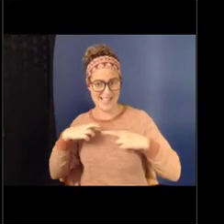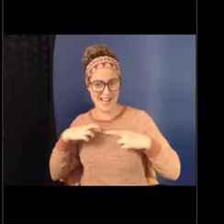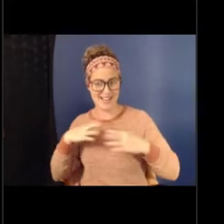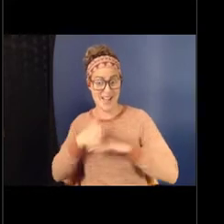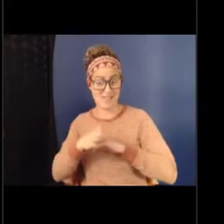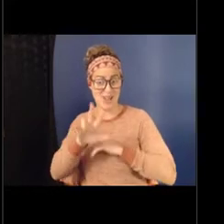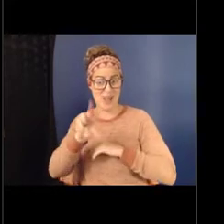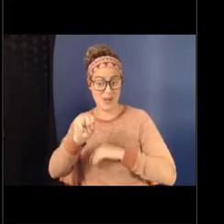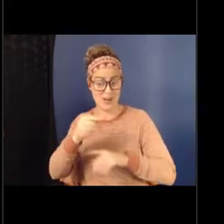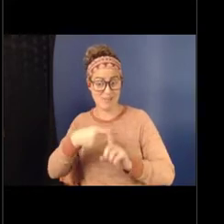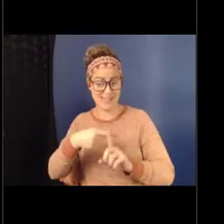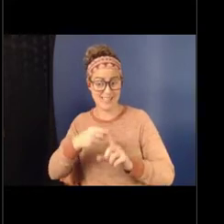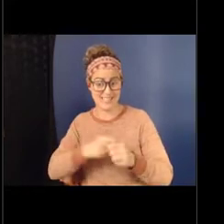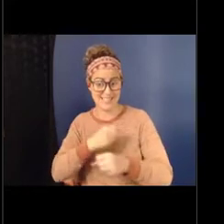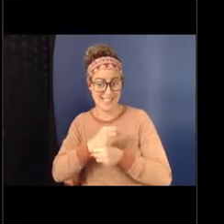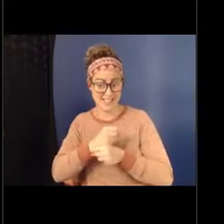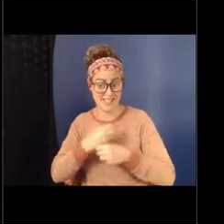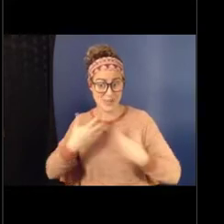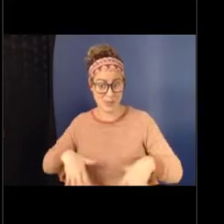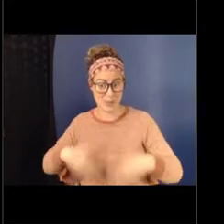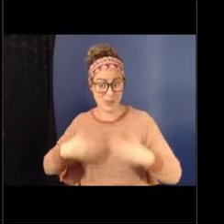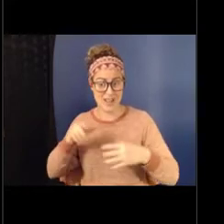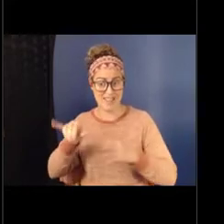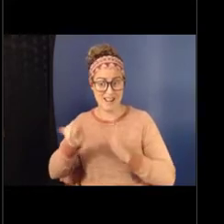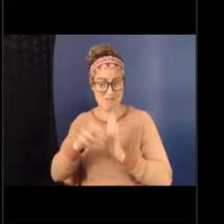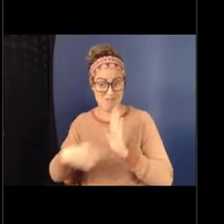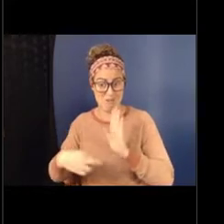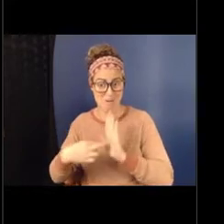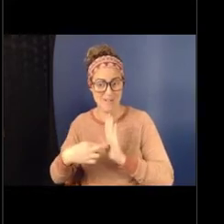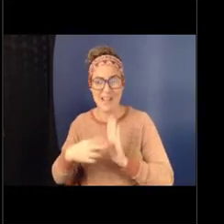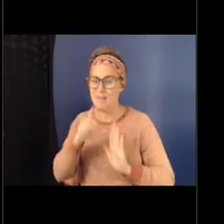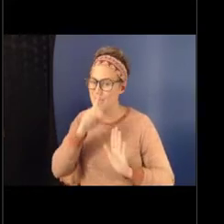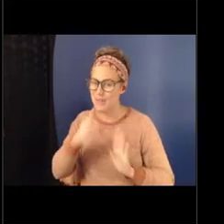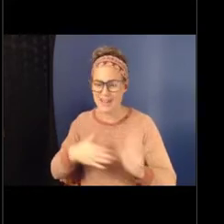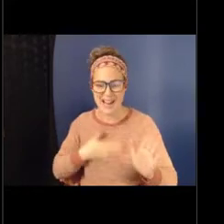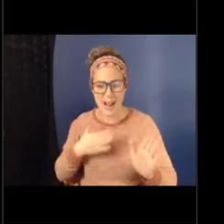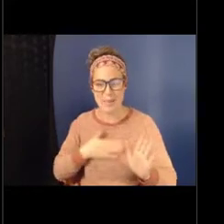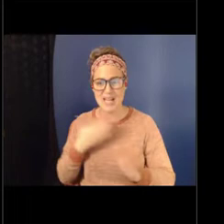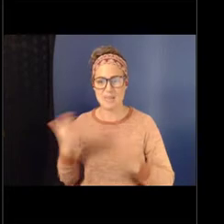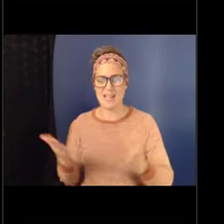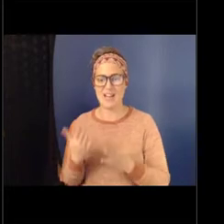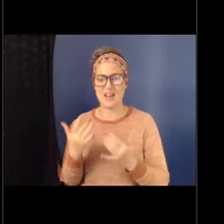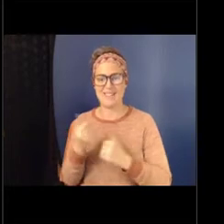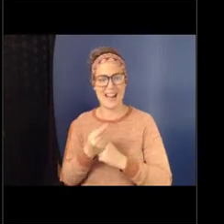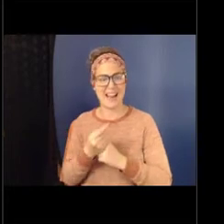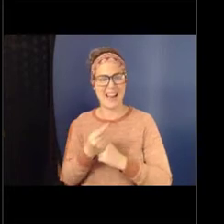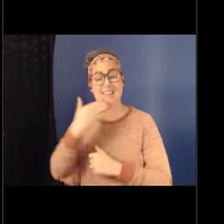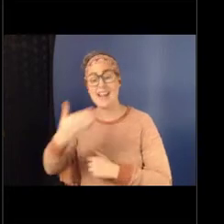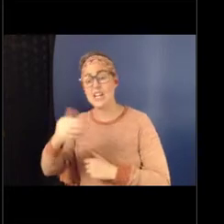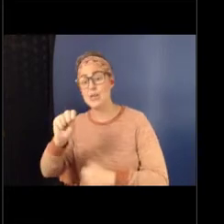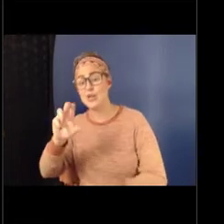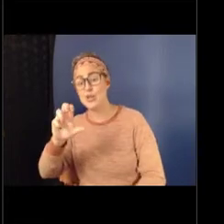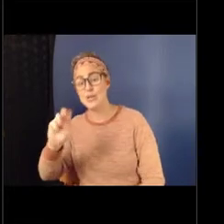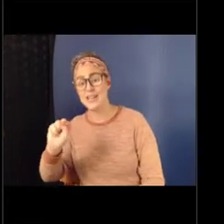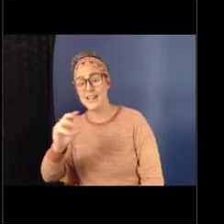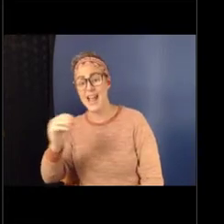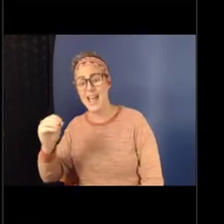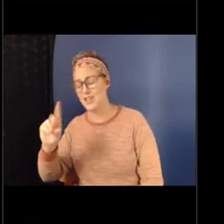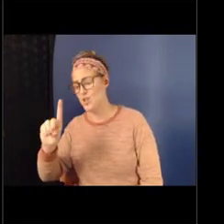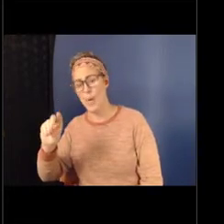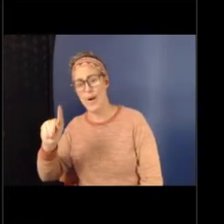in that role, and I'm just so happy to be with you all today. Thank you, Susan and Dorothy, for inviting me.